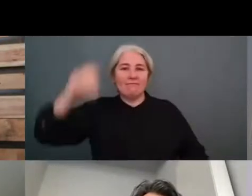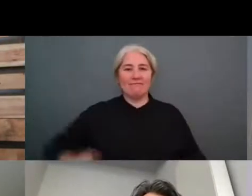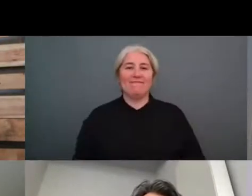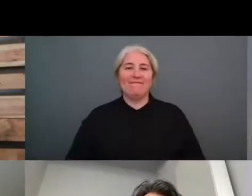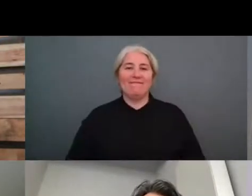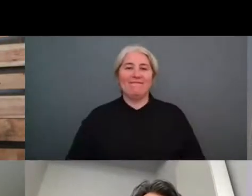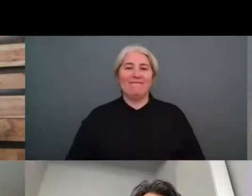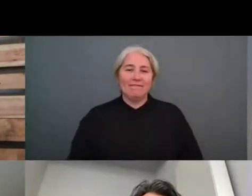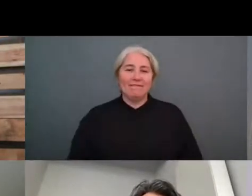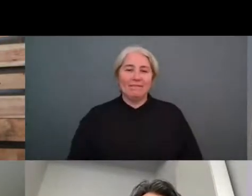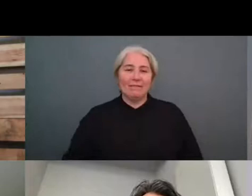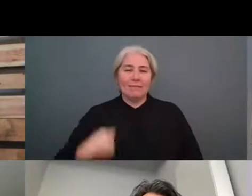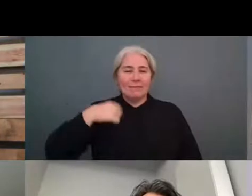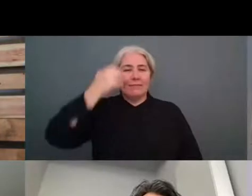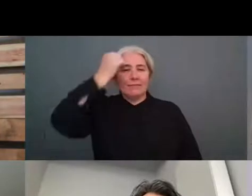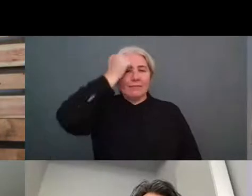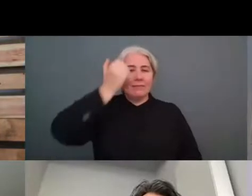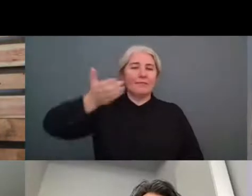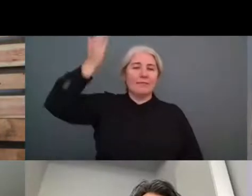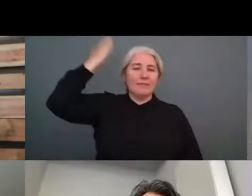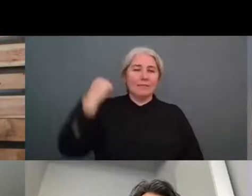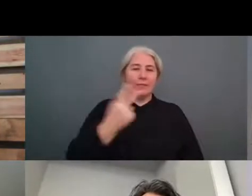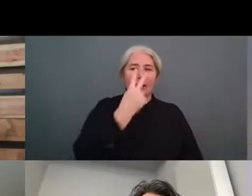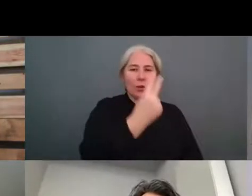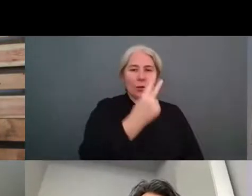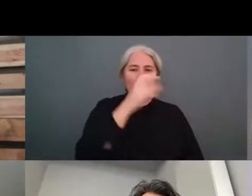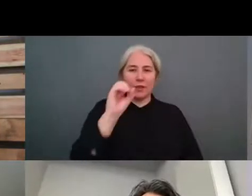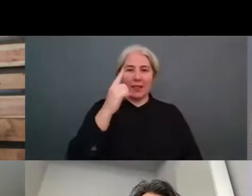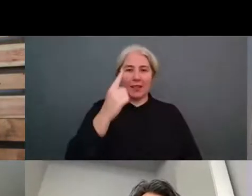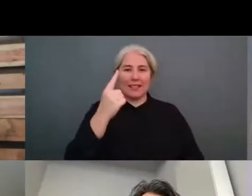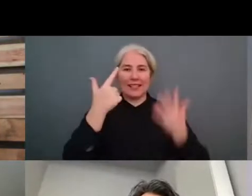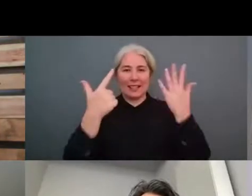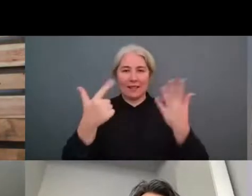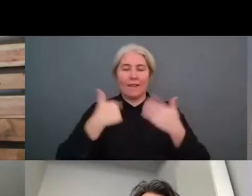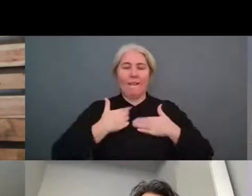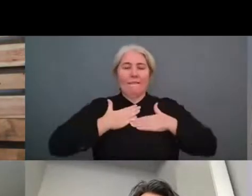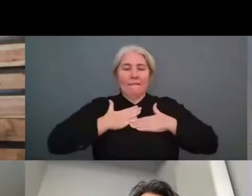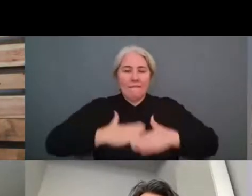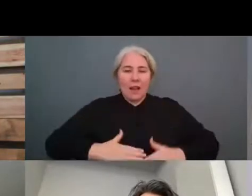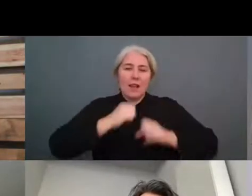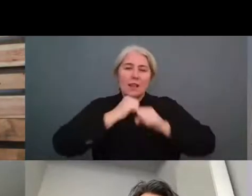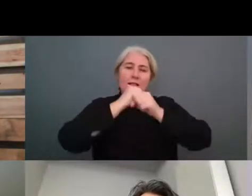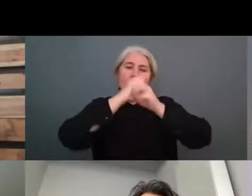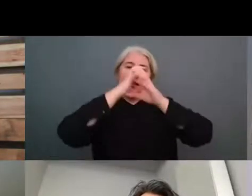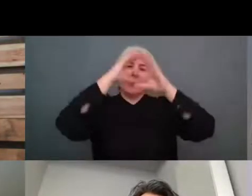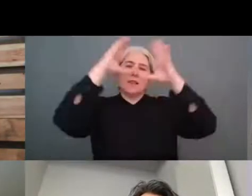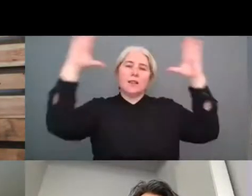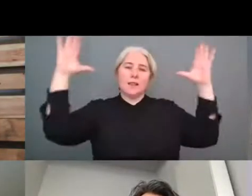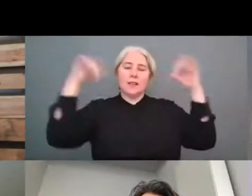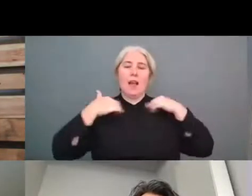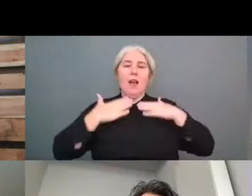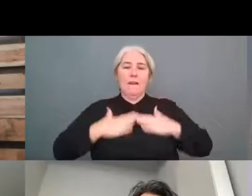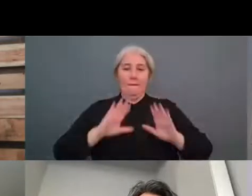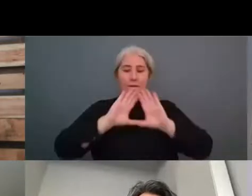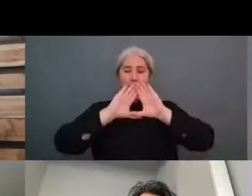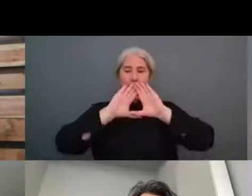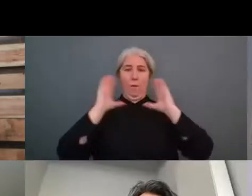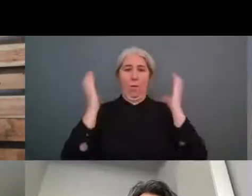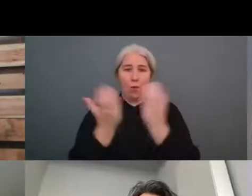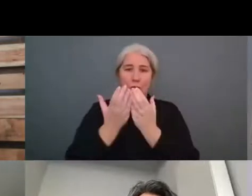that i had in 2017 to cycle around the world to meet local solutions against plastic waste